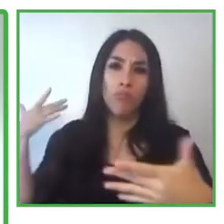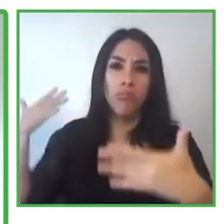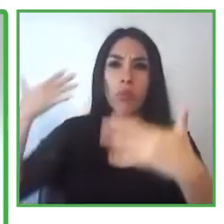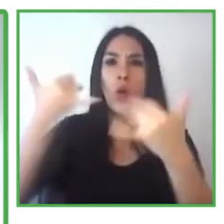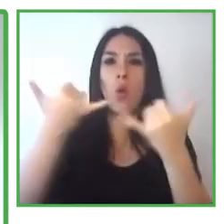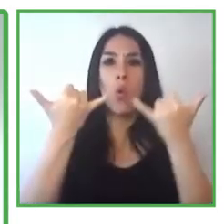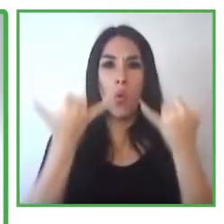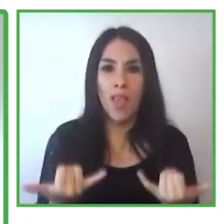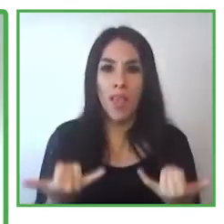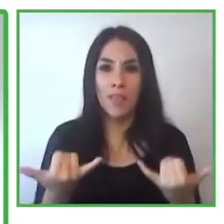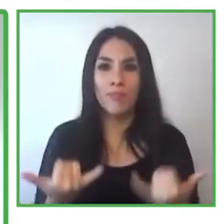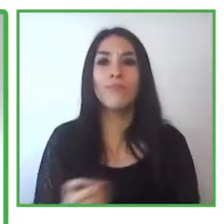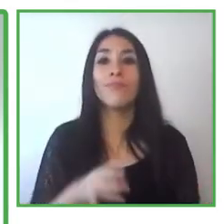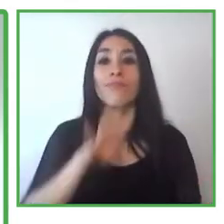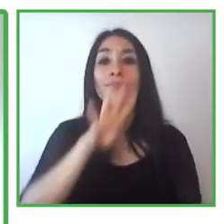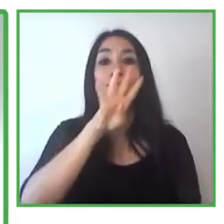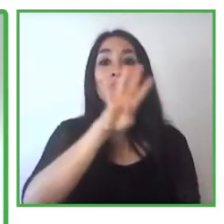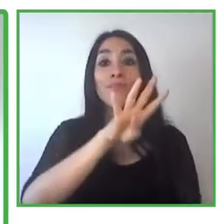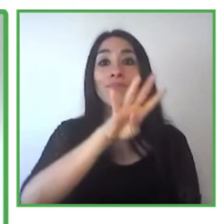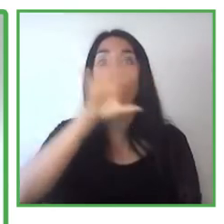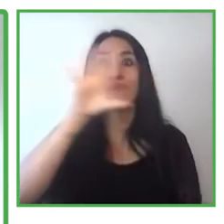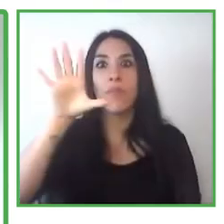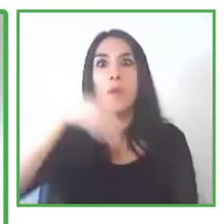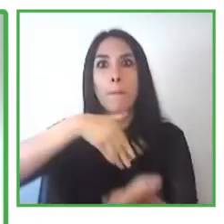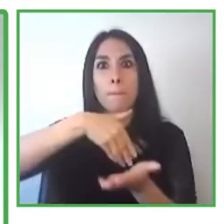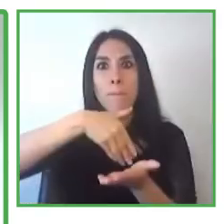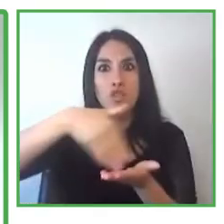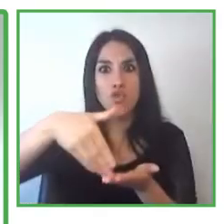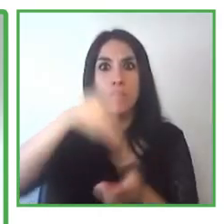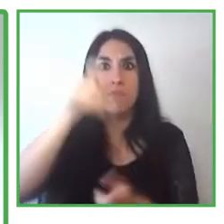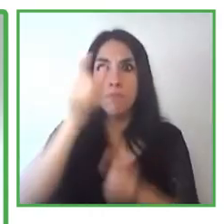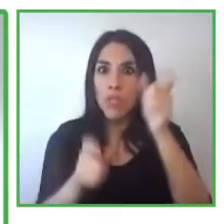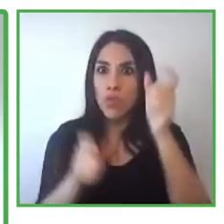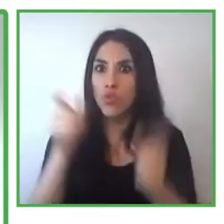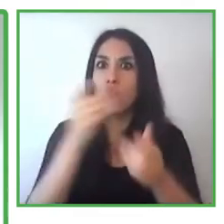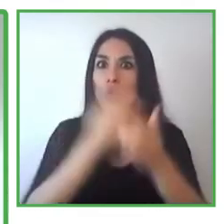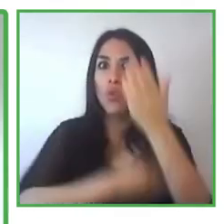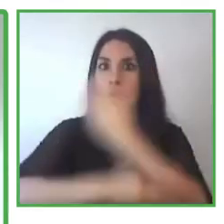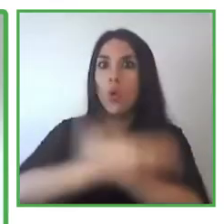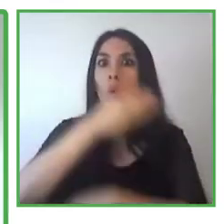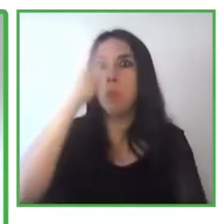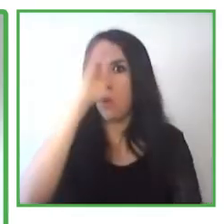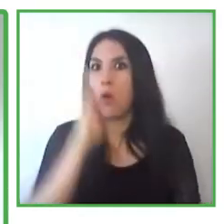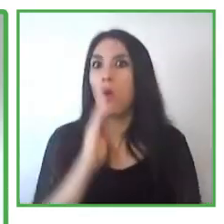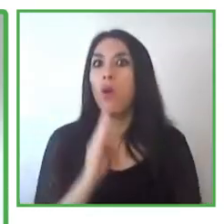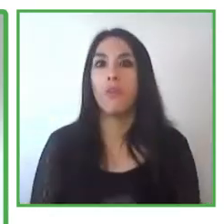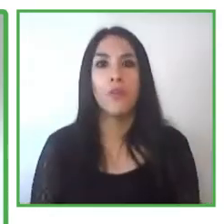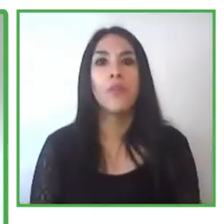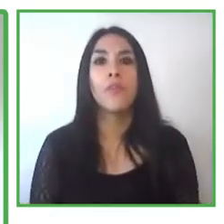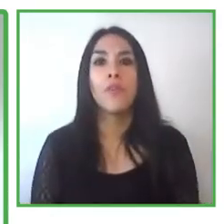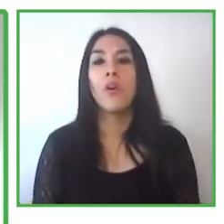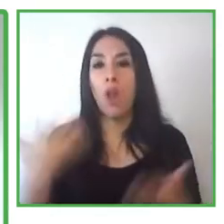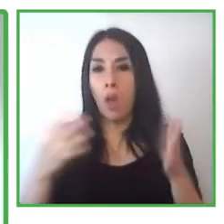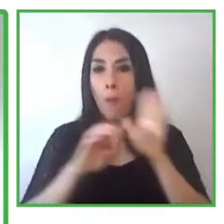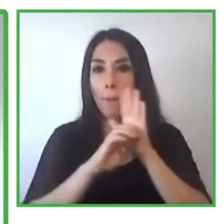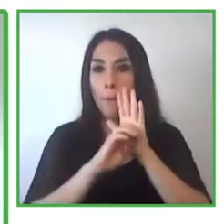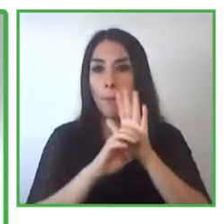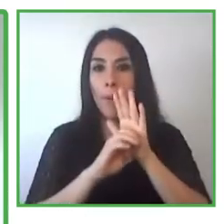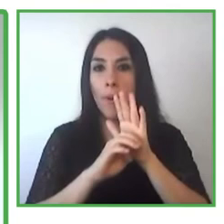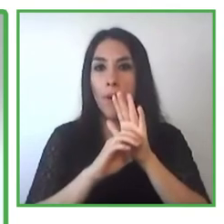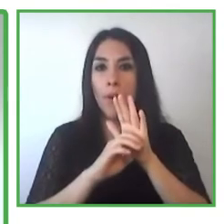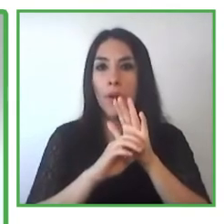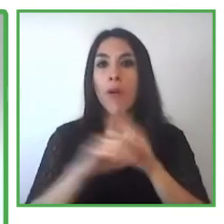The population in Argentina, for example, is less than the people with disability in Brazil.